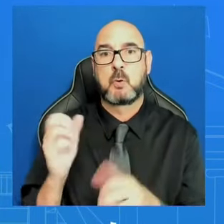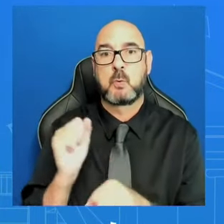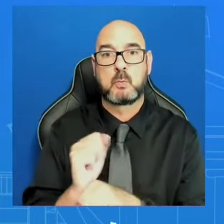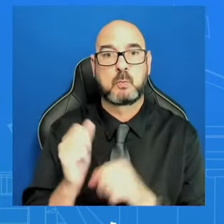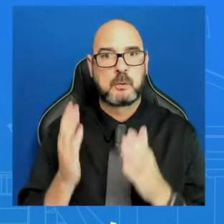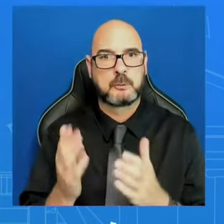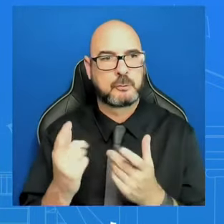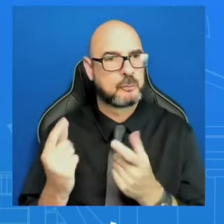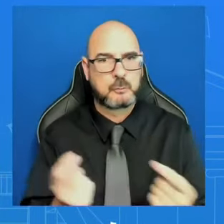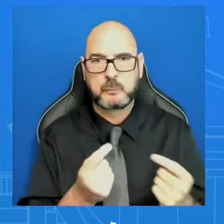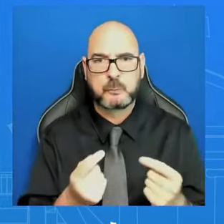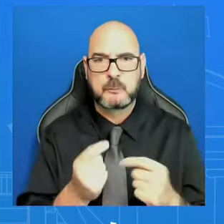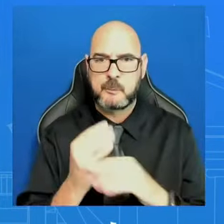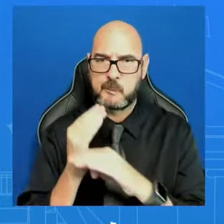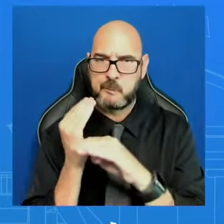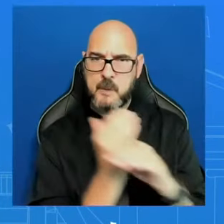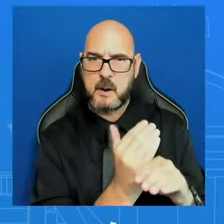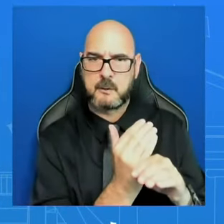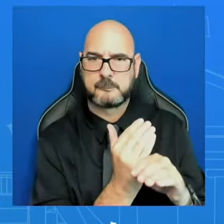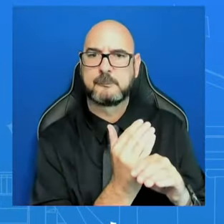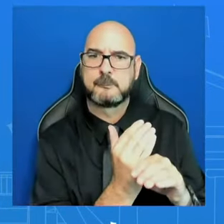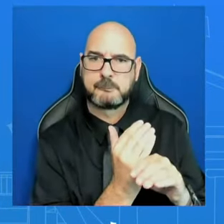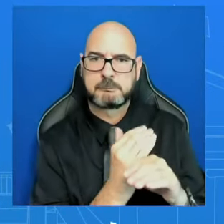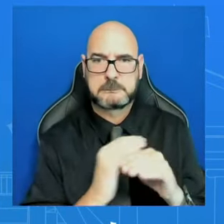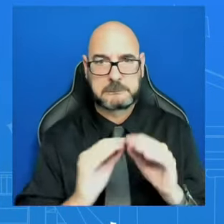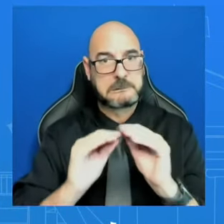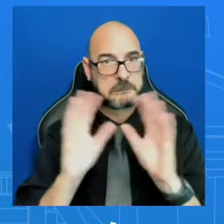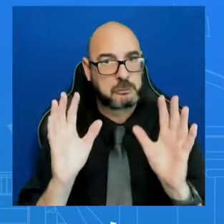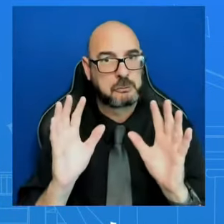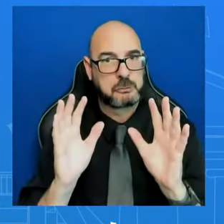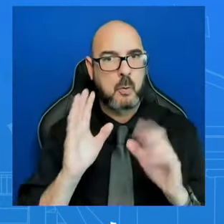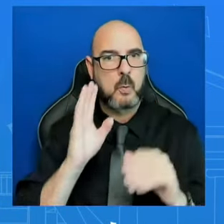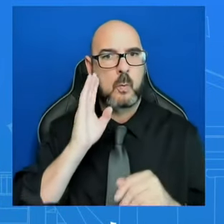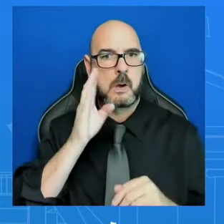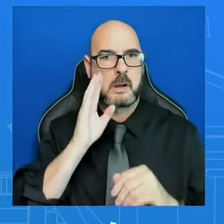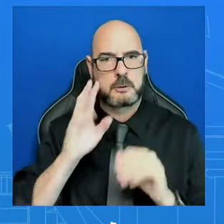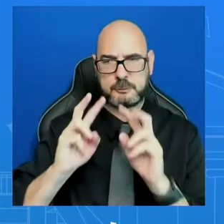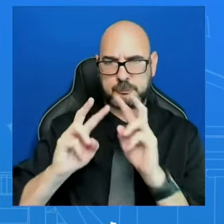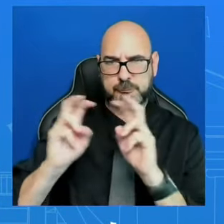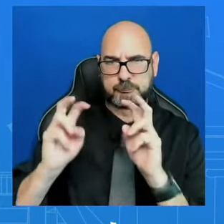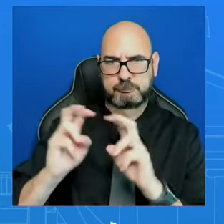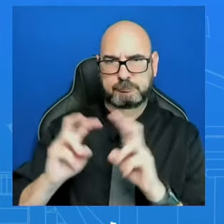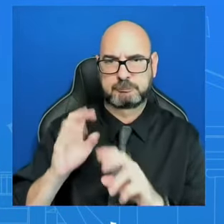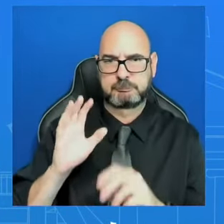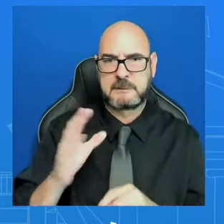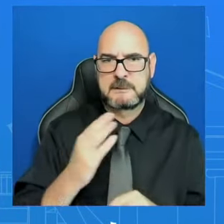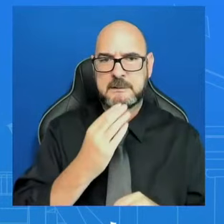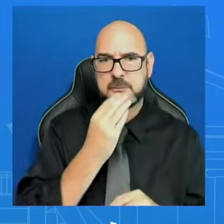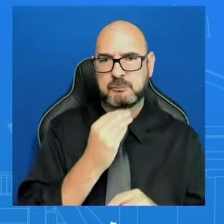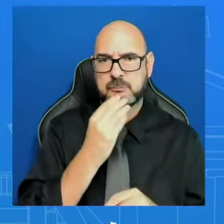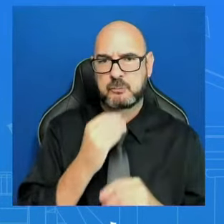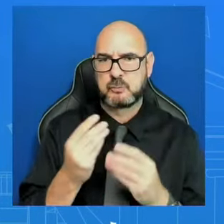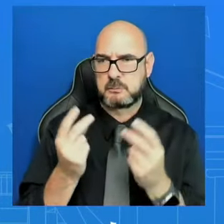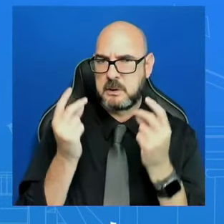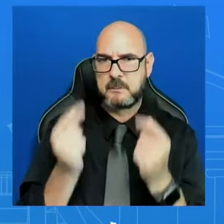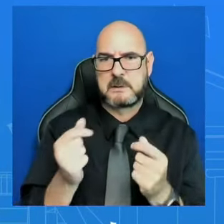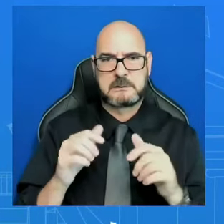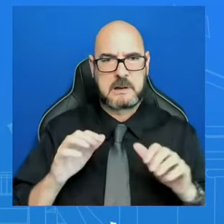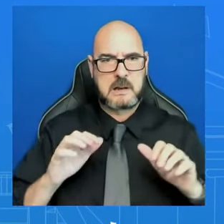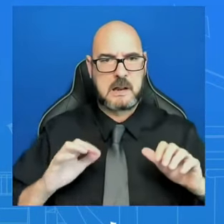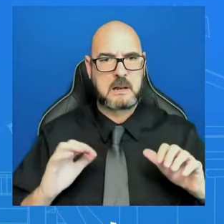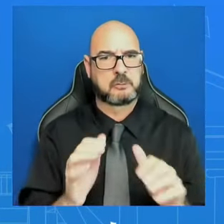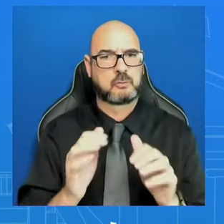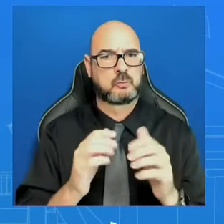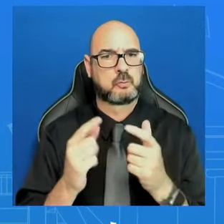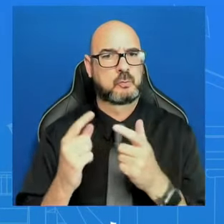to Gaza will be determined by our assessment of Israel's immediate action on these steps. He underscored that an